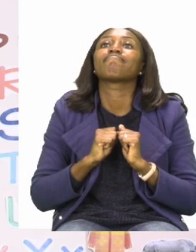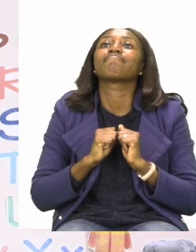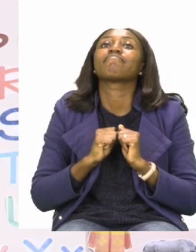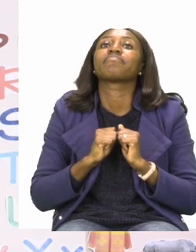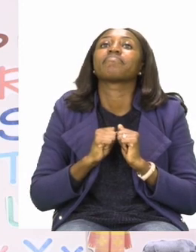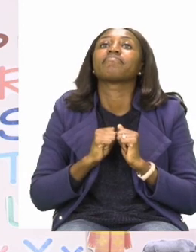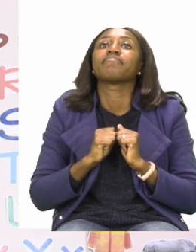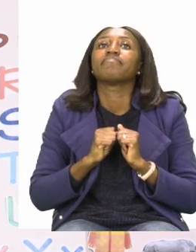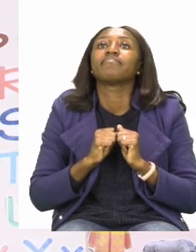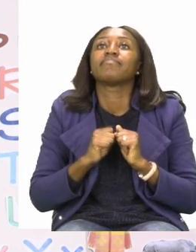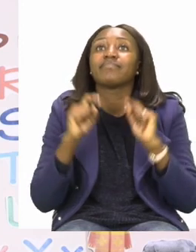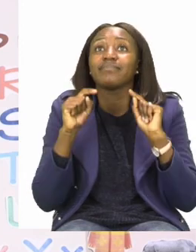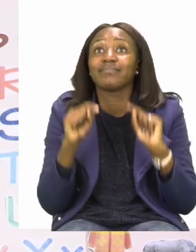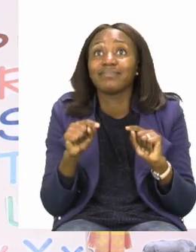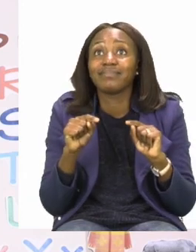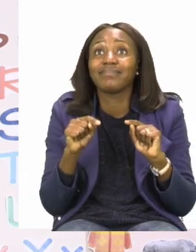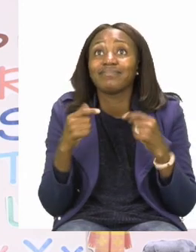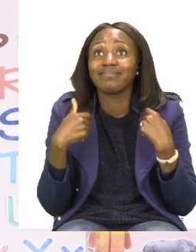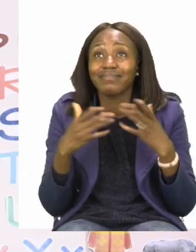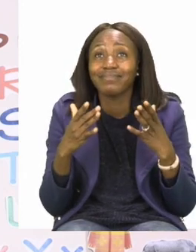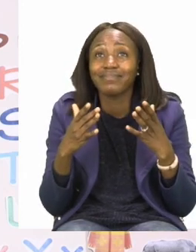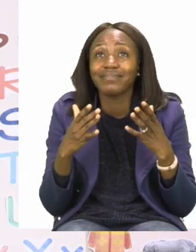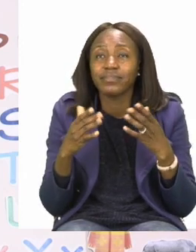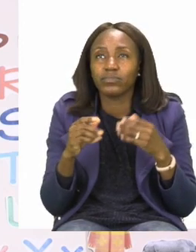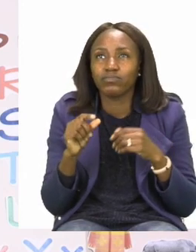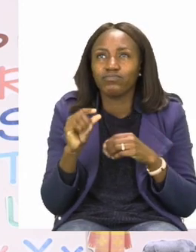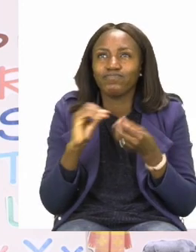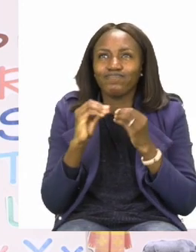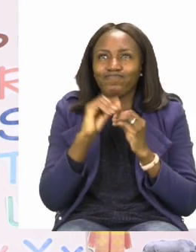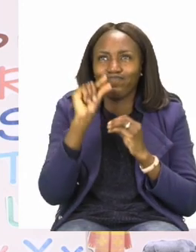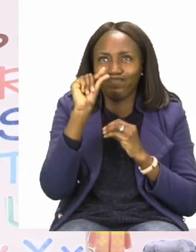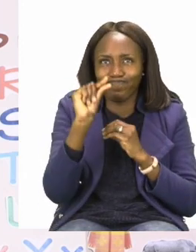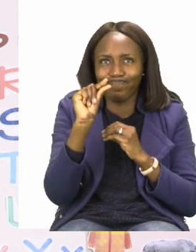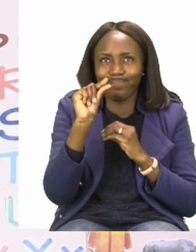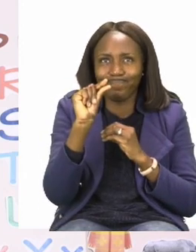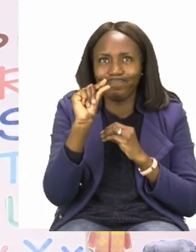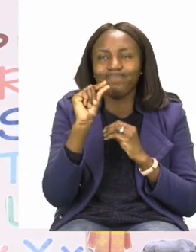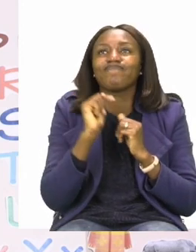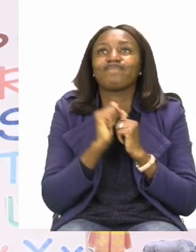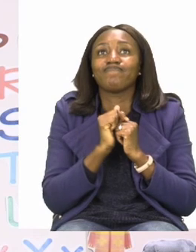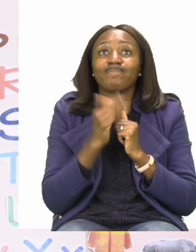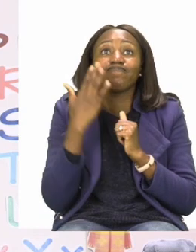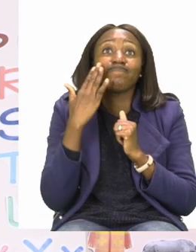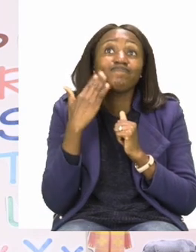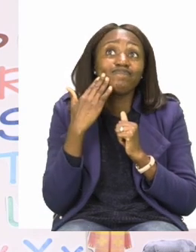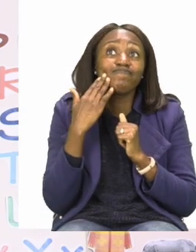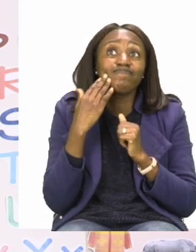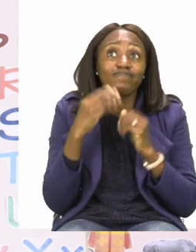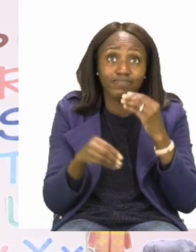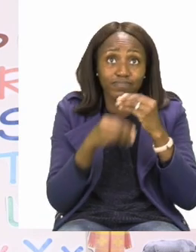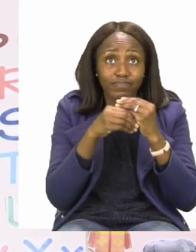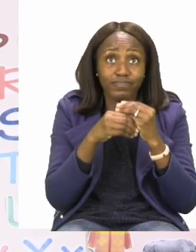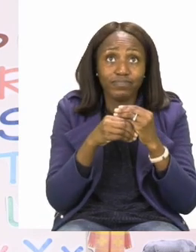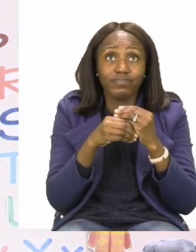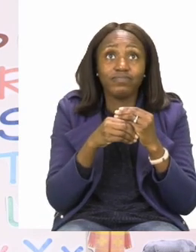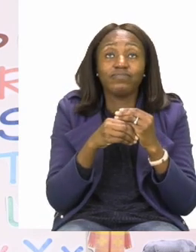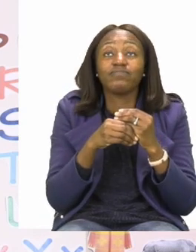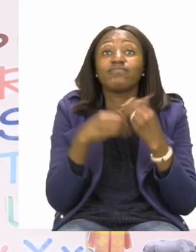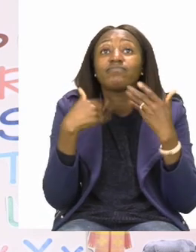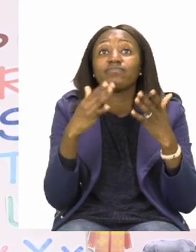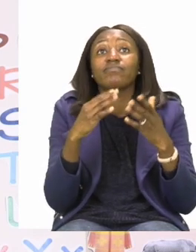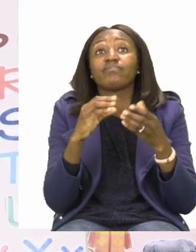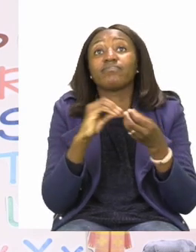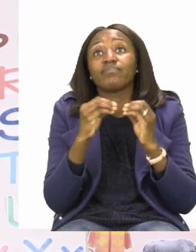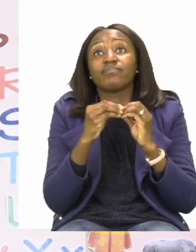So, now we start with the smaller number. So, when we are adding, we start with the bigger number and then we add the small one